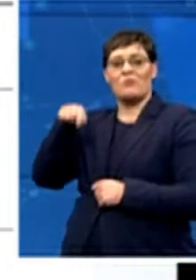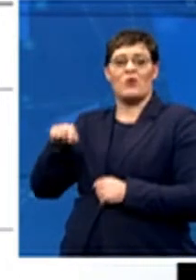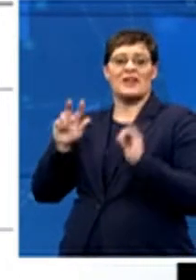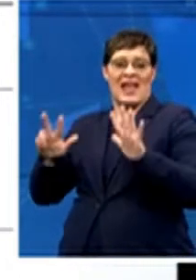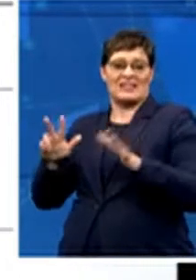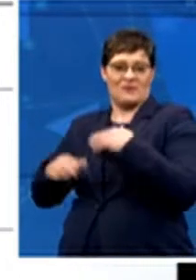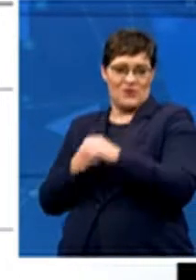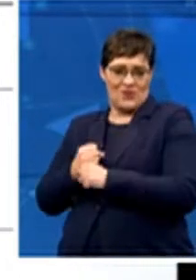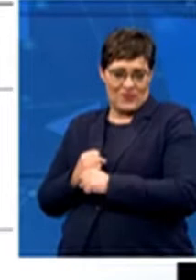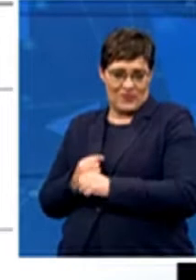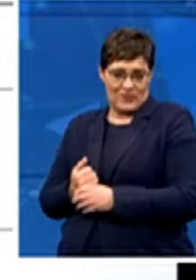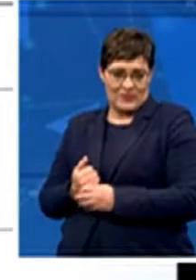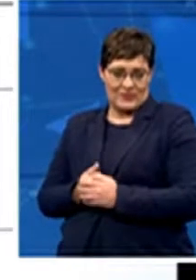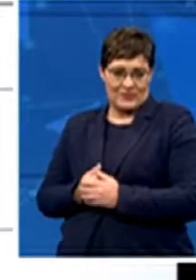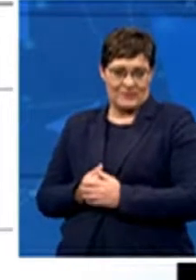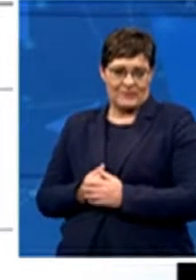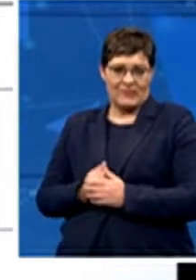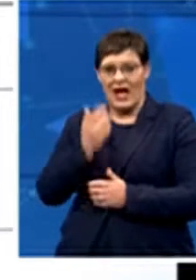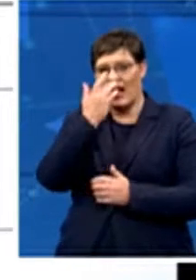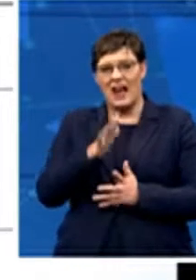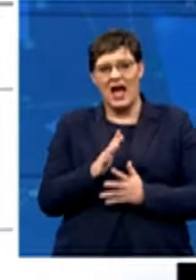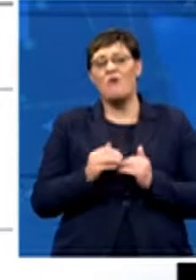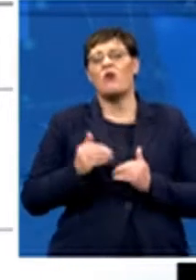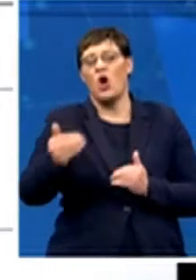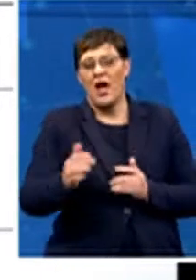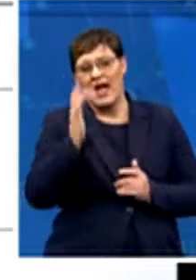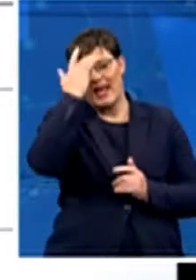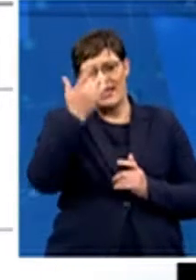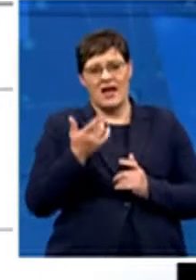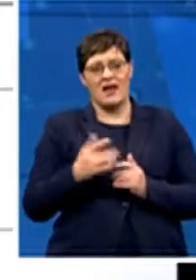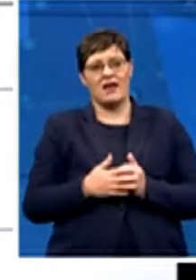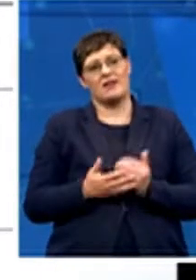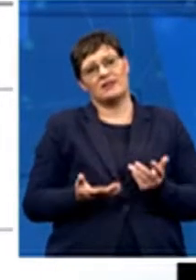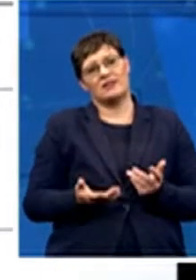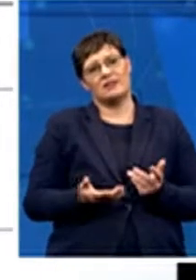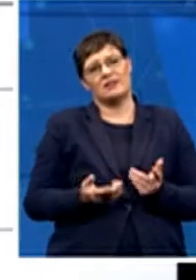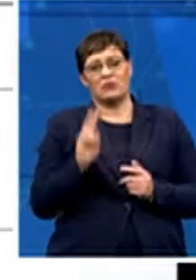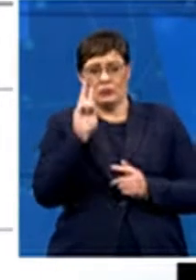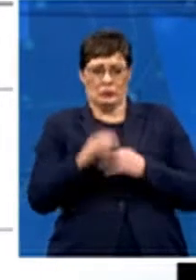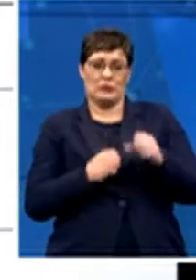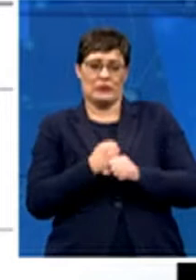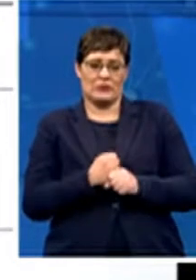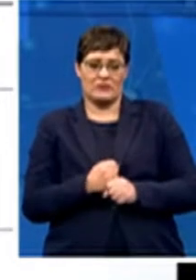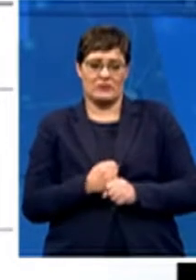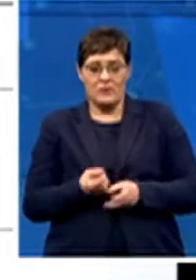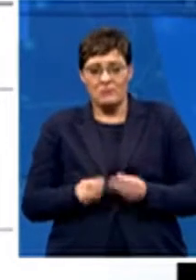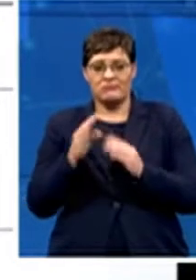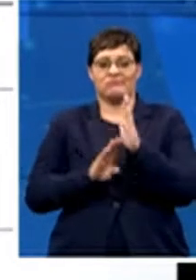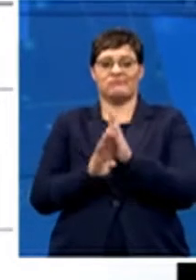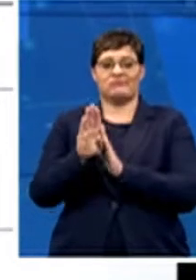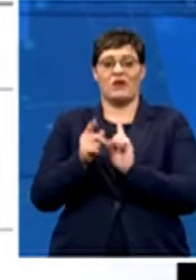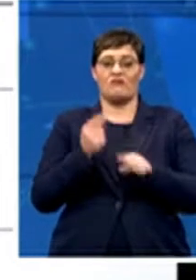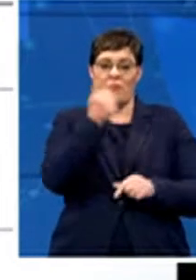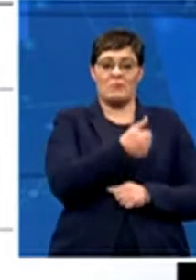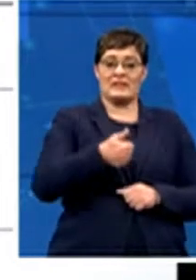Cullets took longer and the Indians took two years to progress from that senior provincial level into the professional